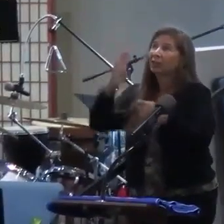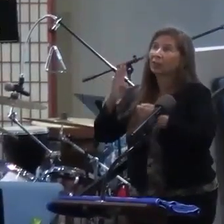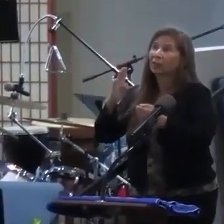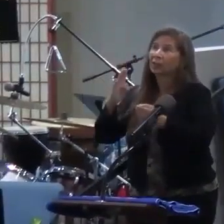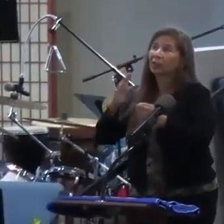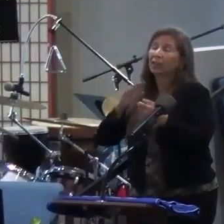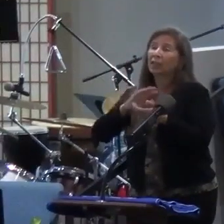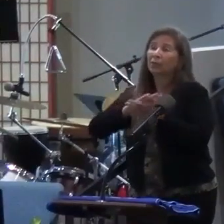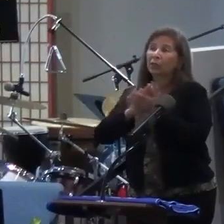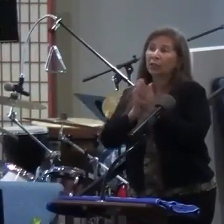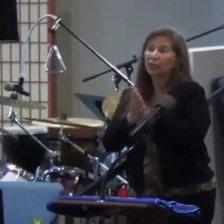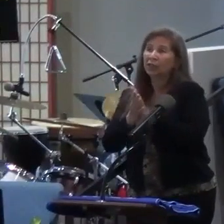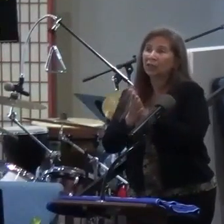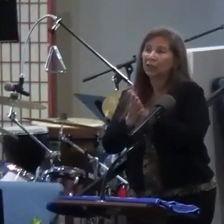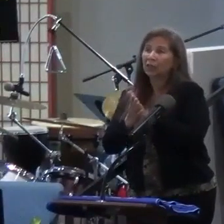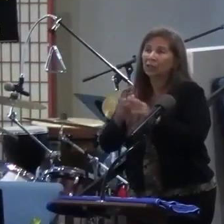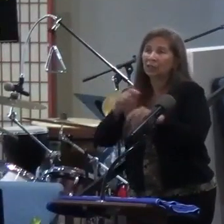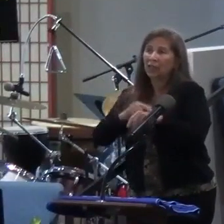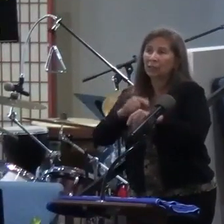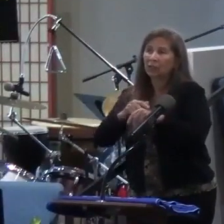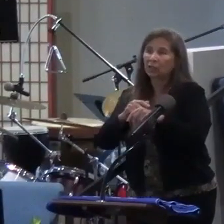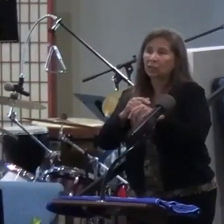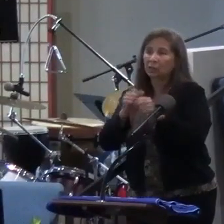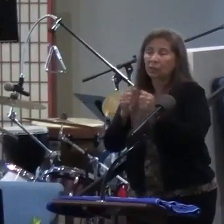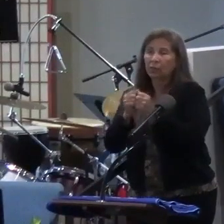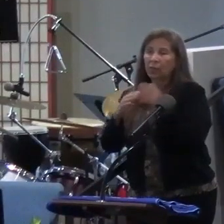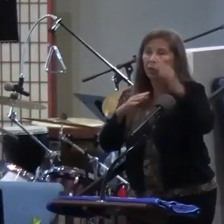hopeless and troubling situations.